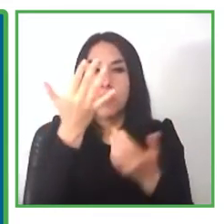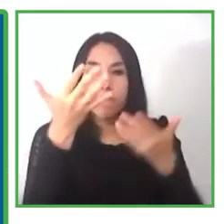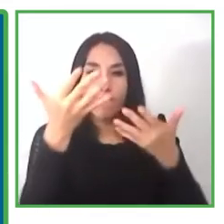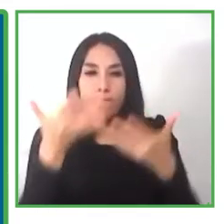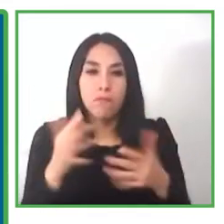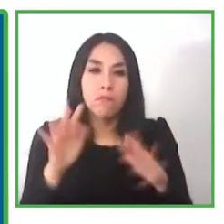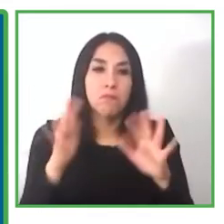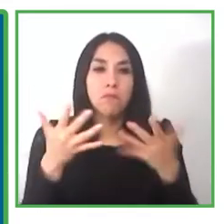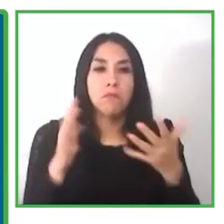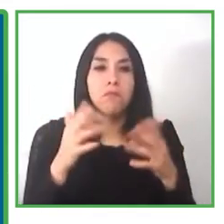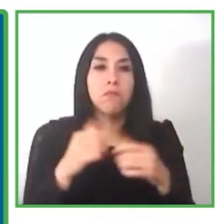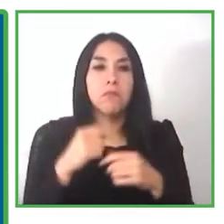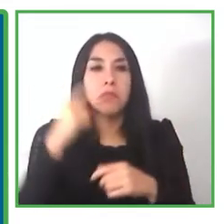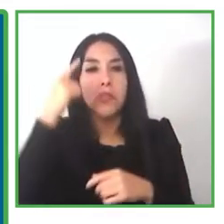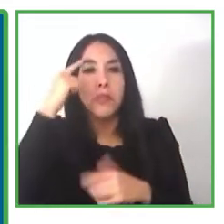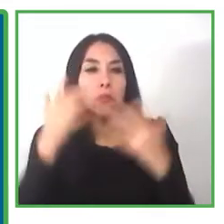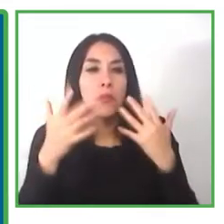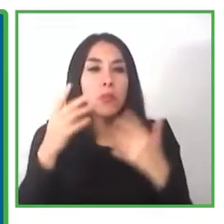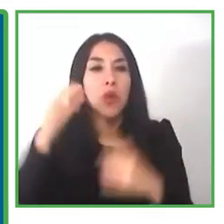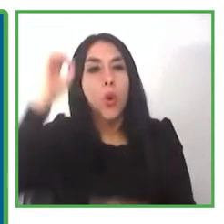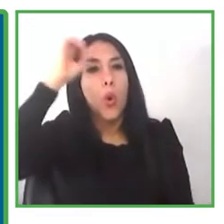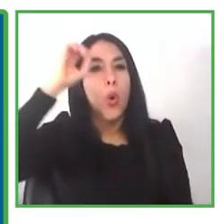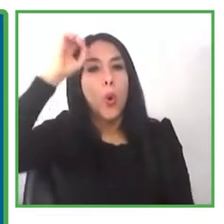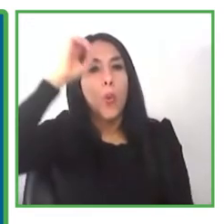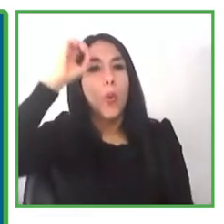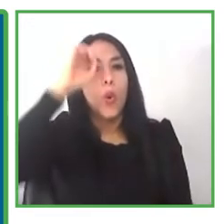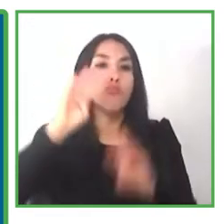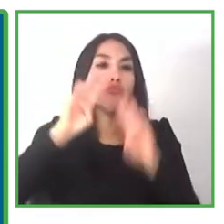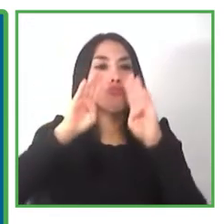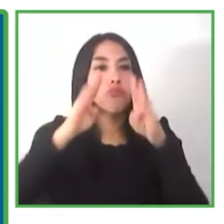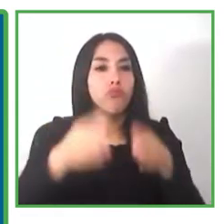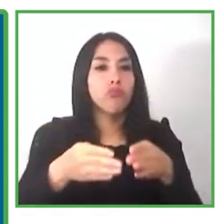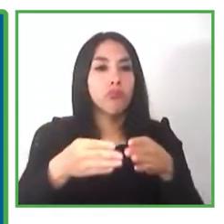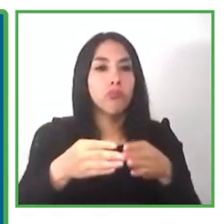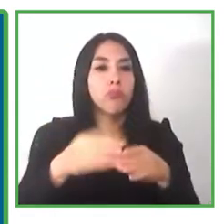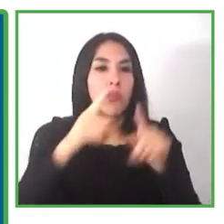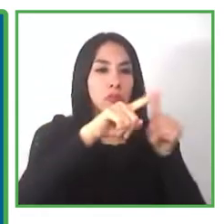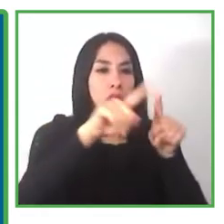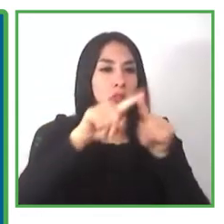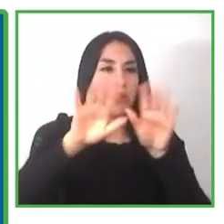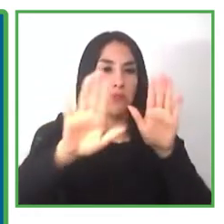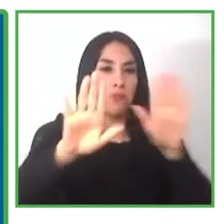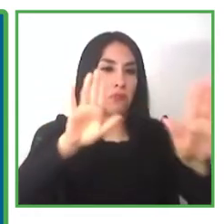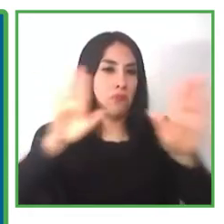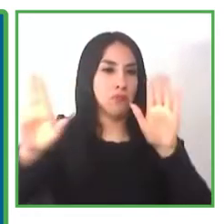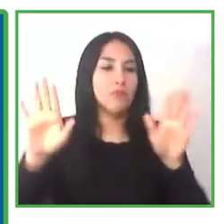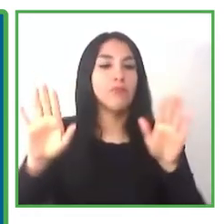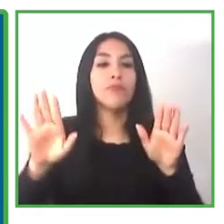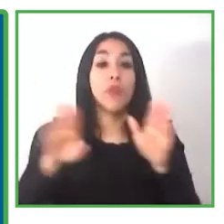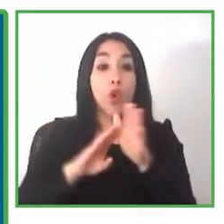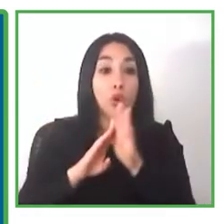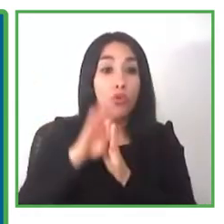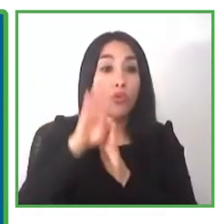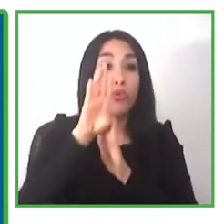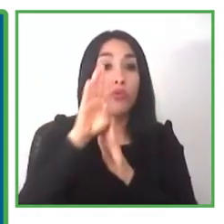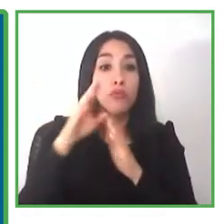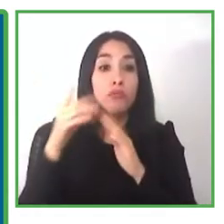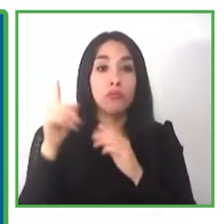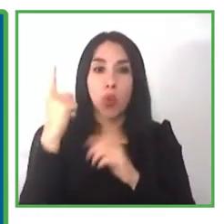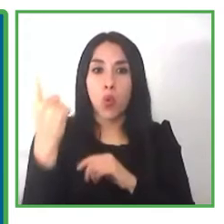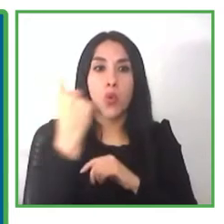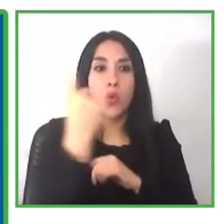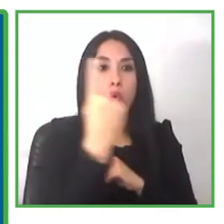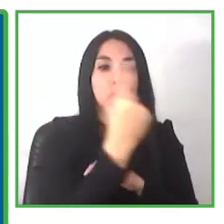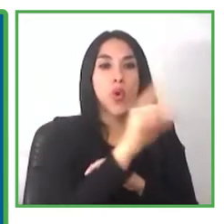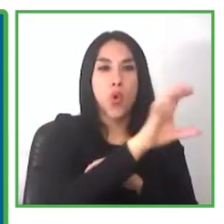attending certain criteria of information and uniformity that we have in the different countries we